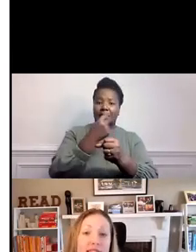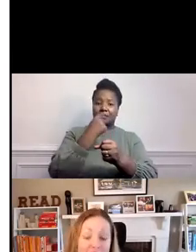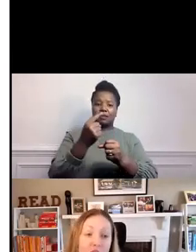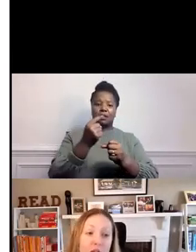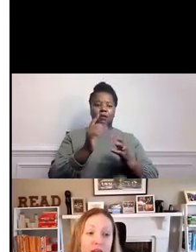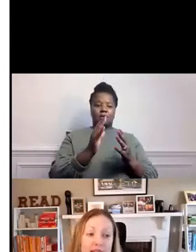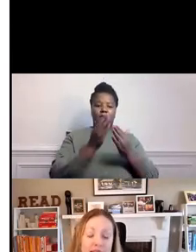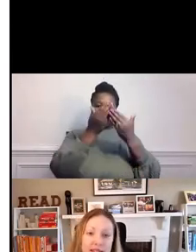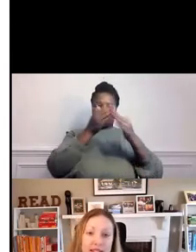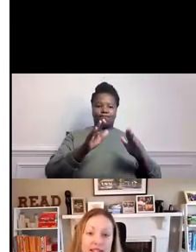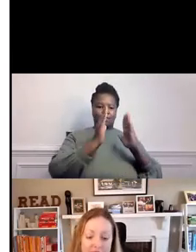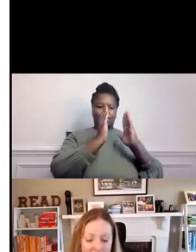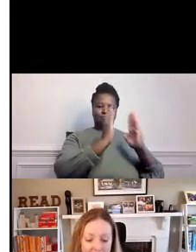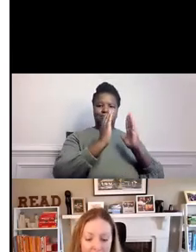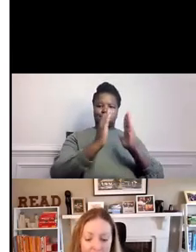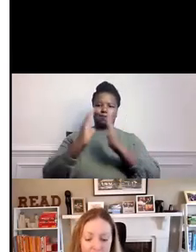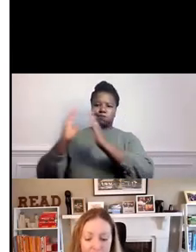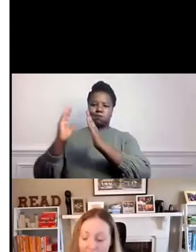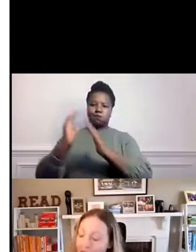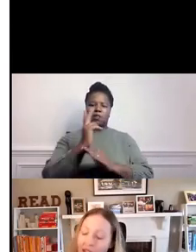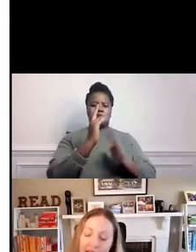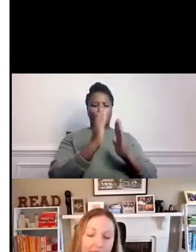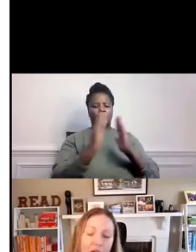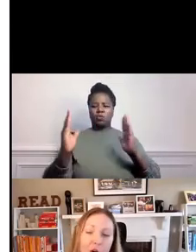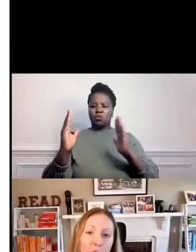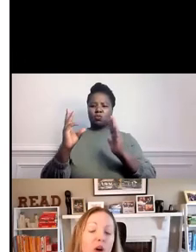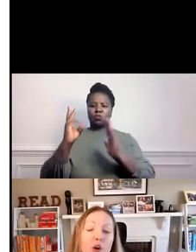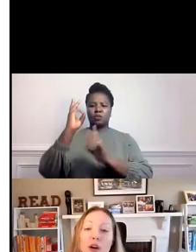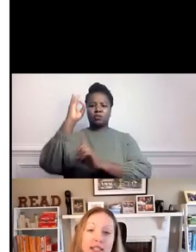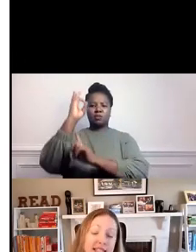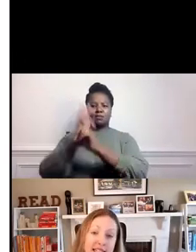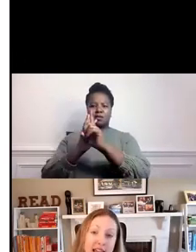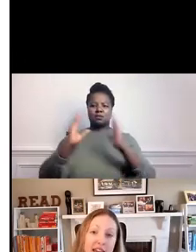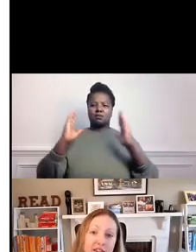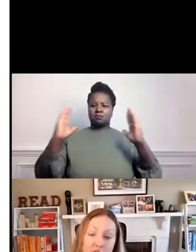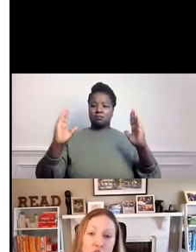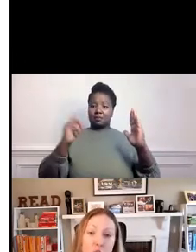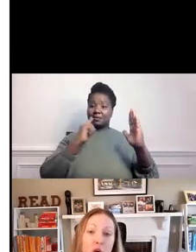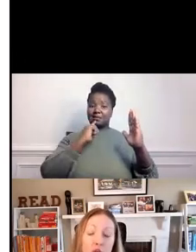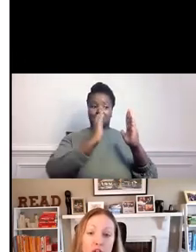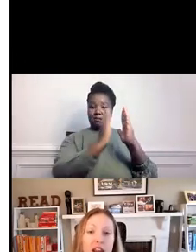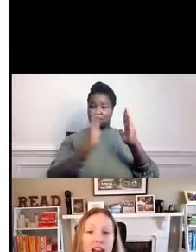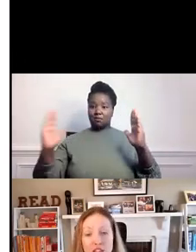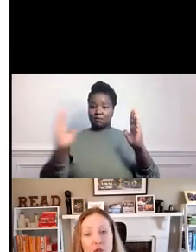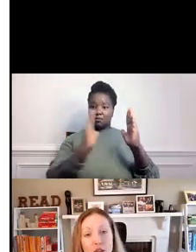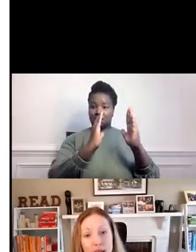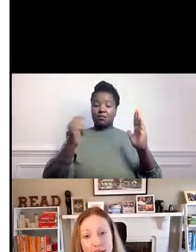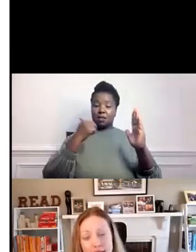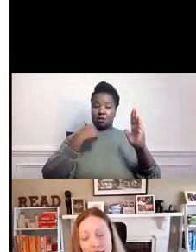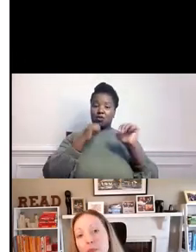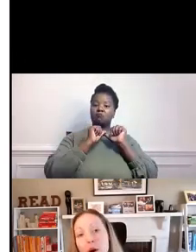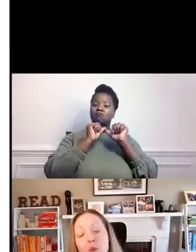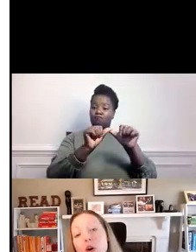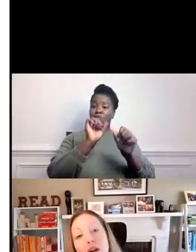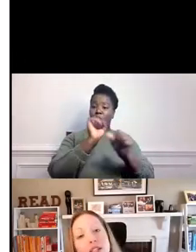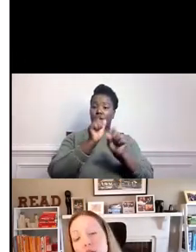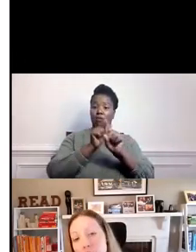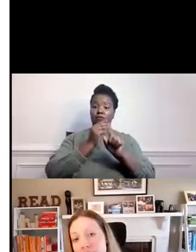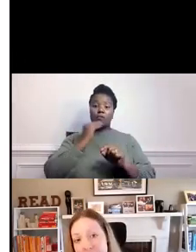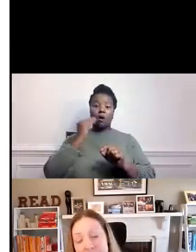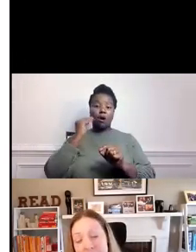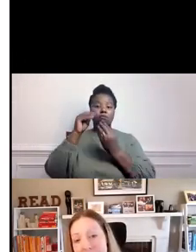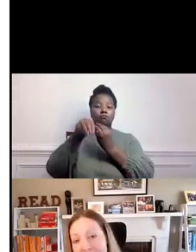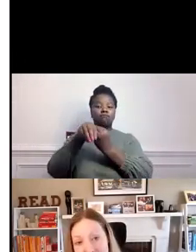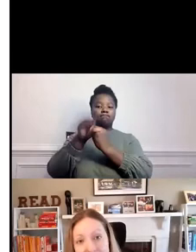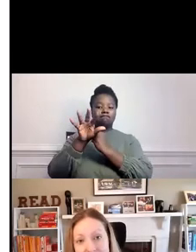six months increments to say, hey, we're going to stay virtual for the next three months, but we're going